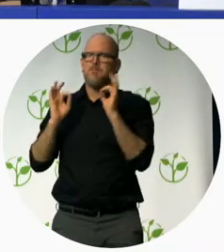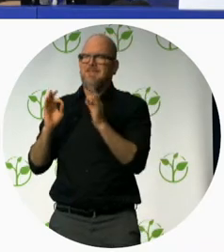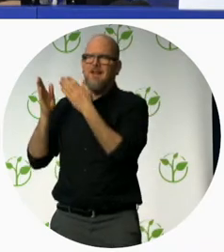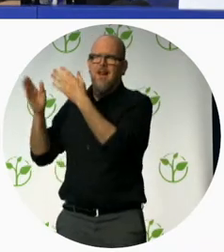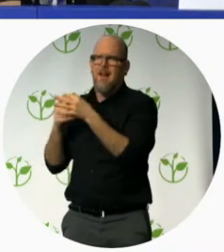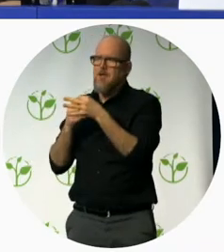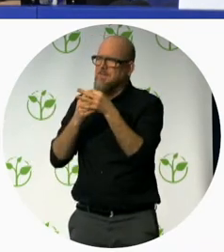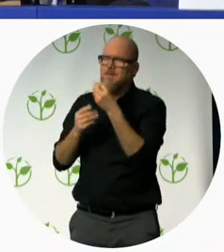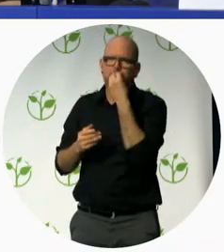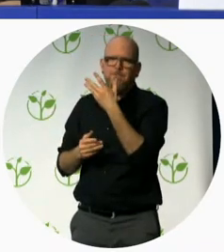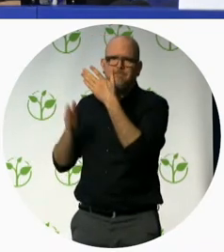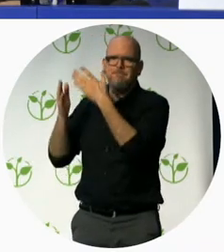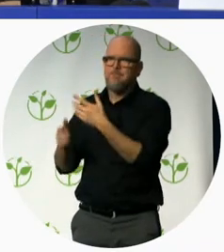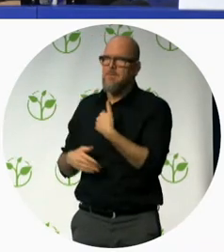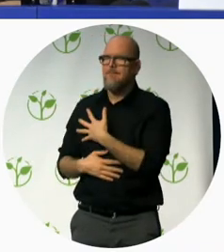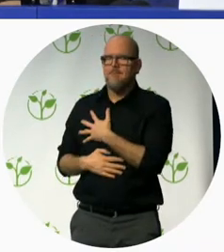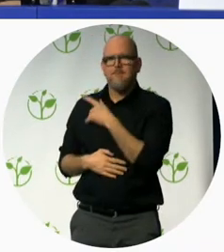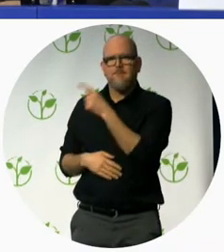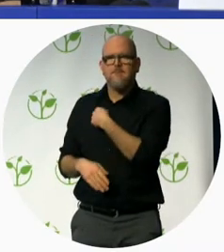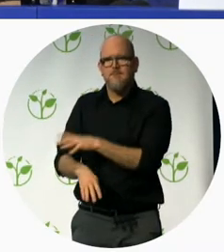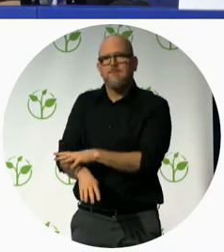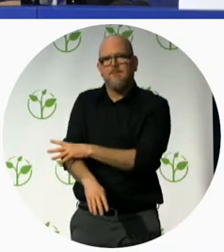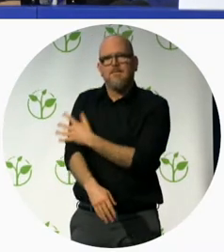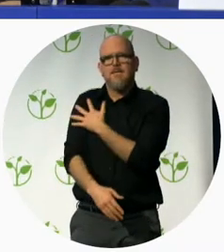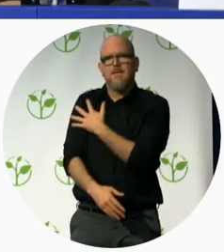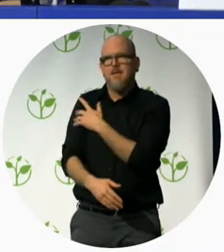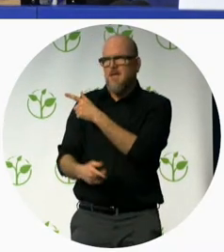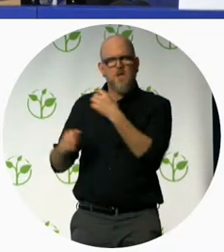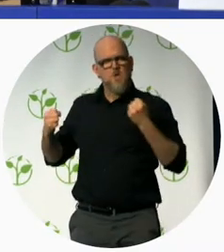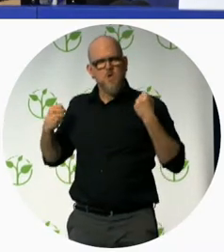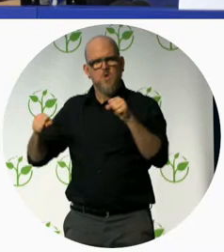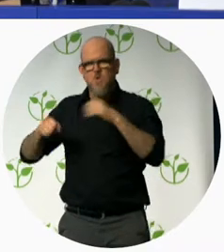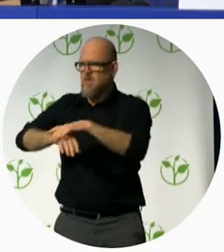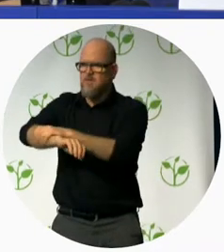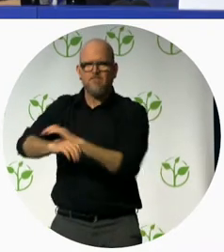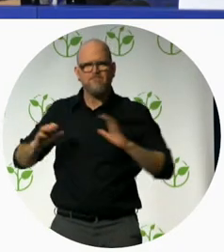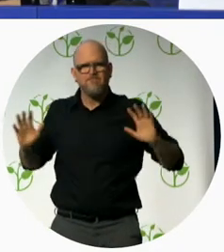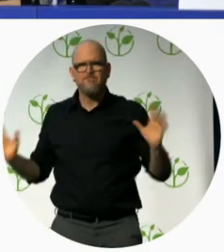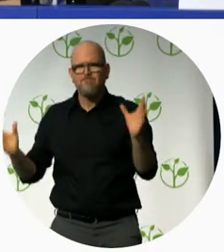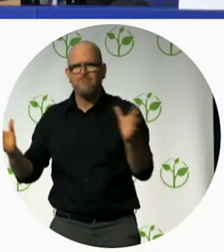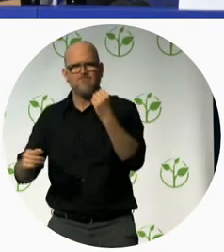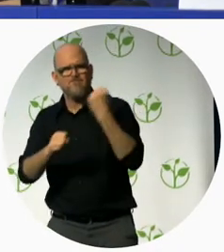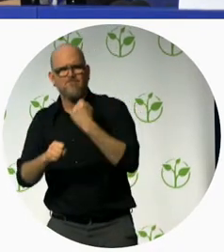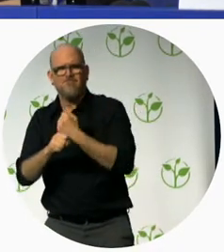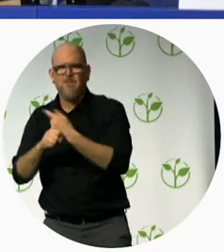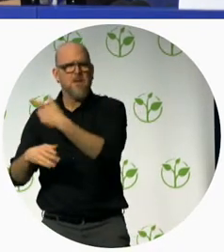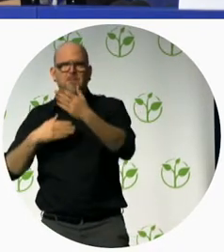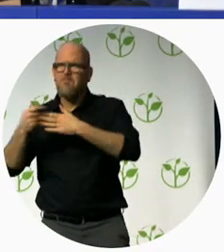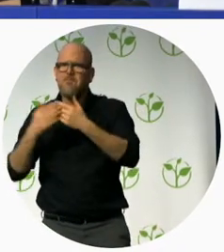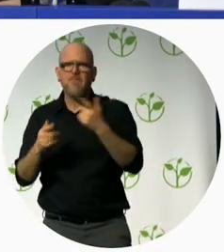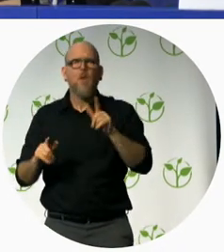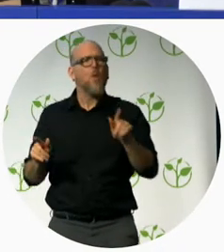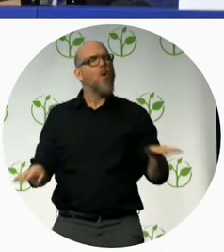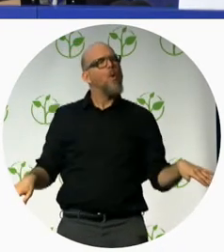highly motivated goal oriented and passionate about everything she did Netta was very devoted to